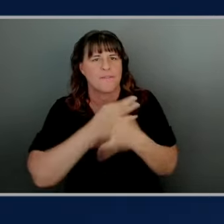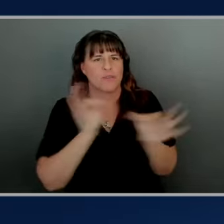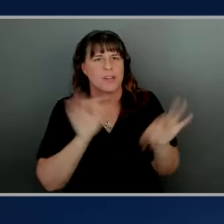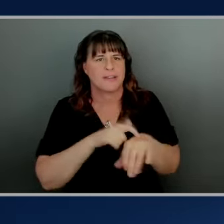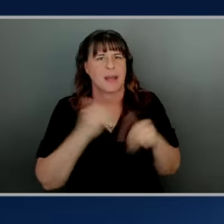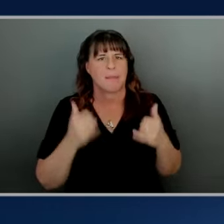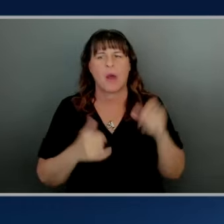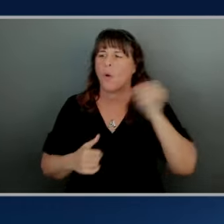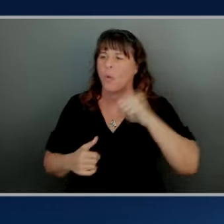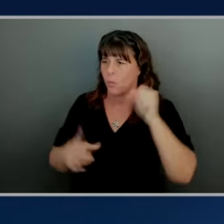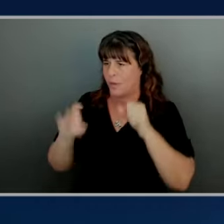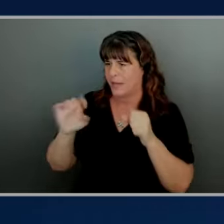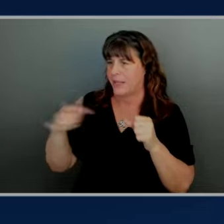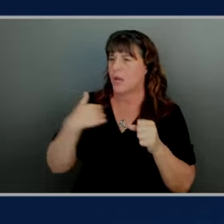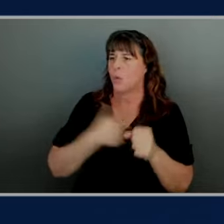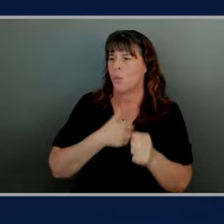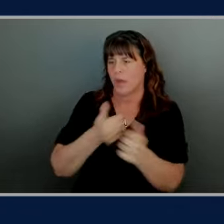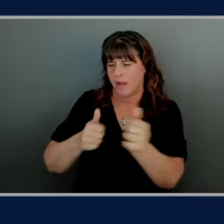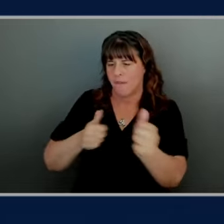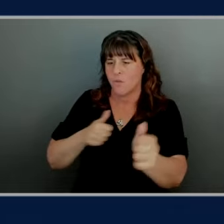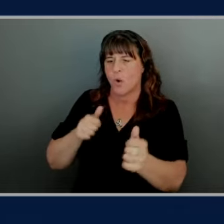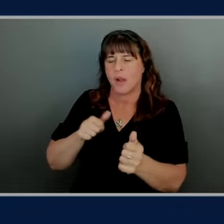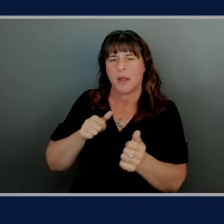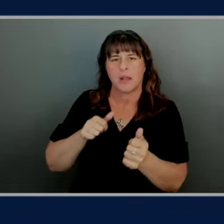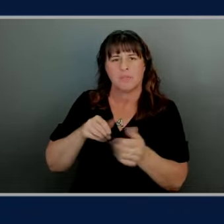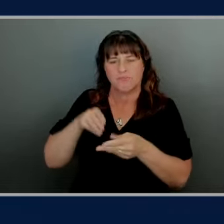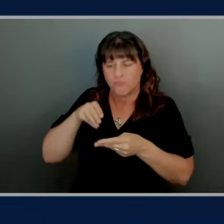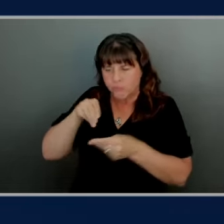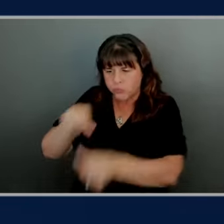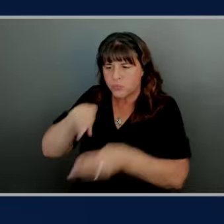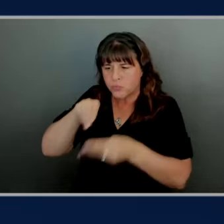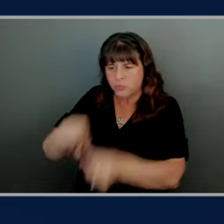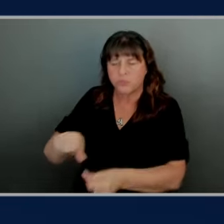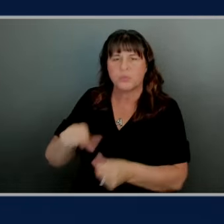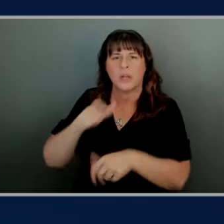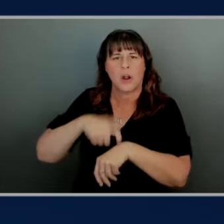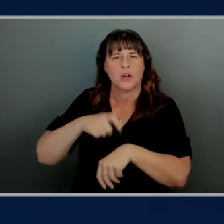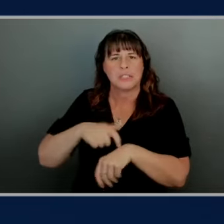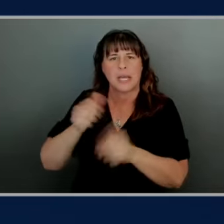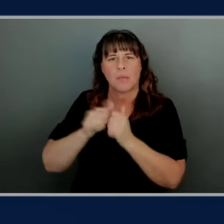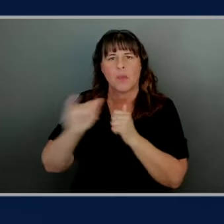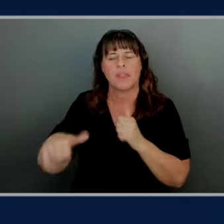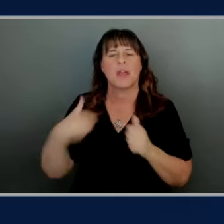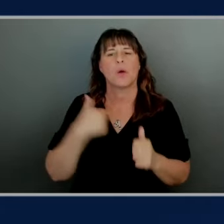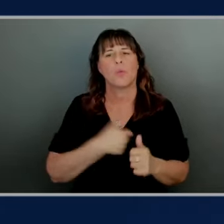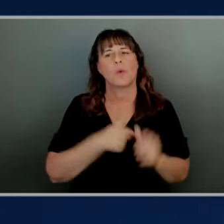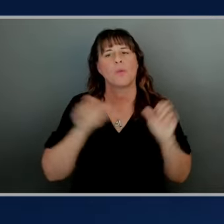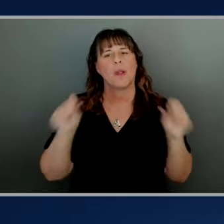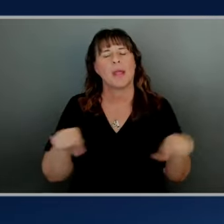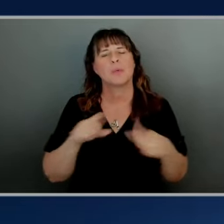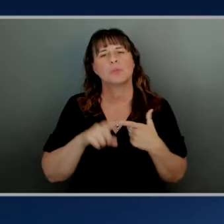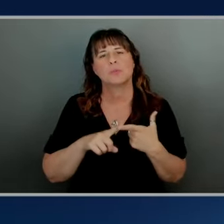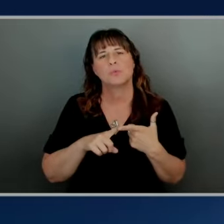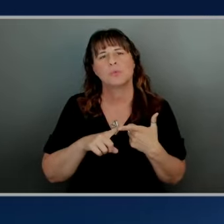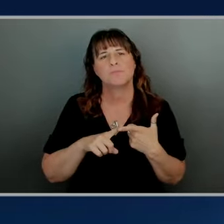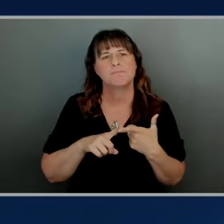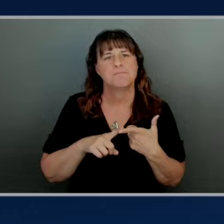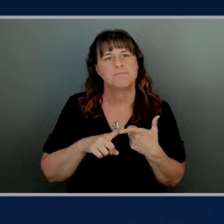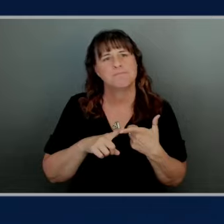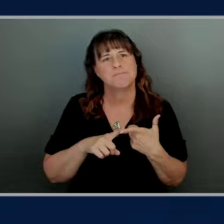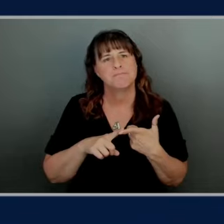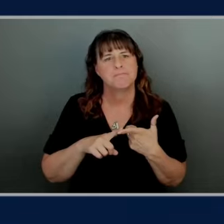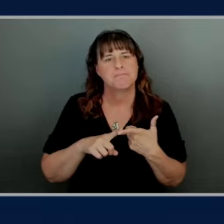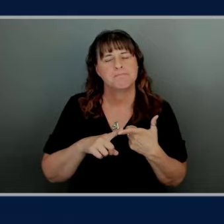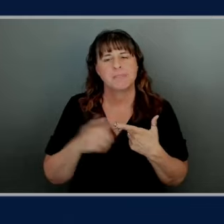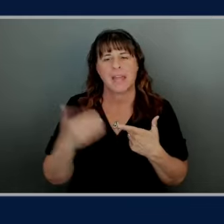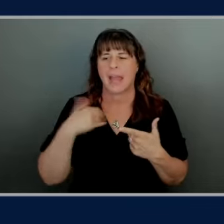we we actually avoided spending a lot of investment on that and so we were able to bring some other projects